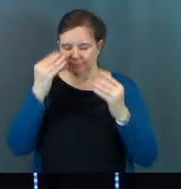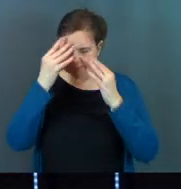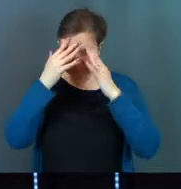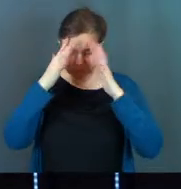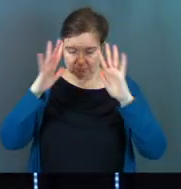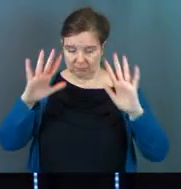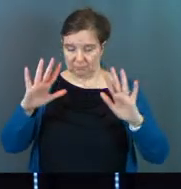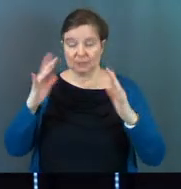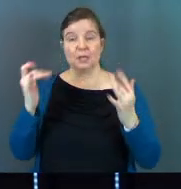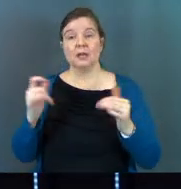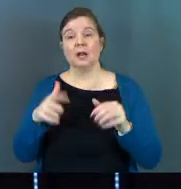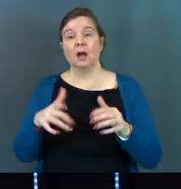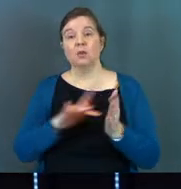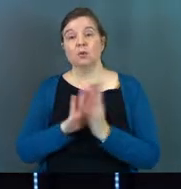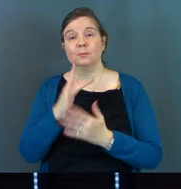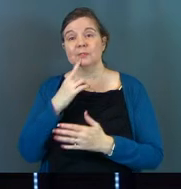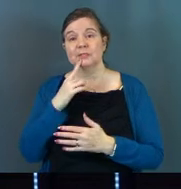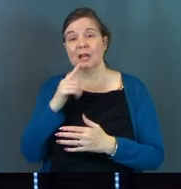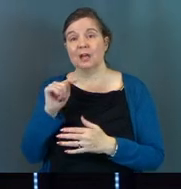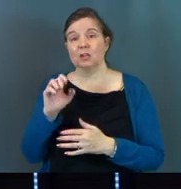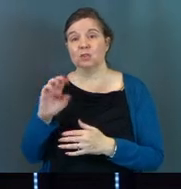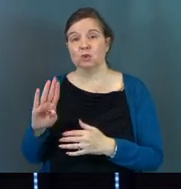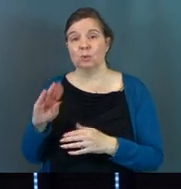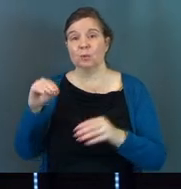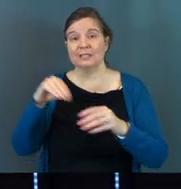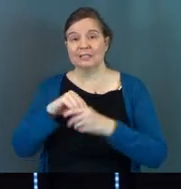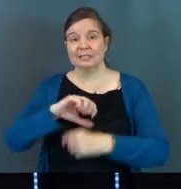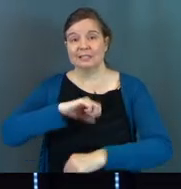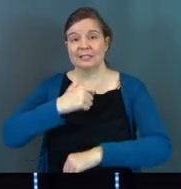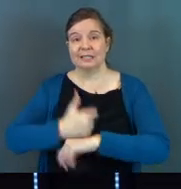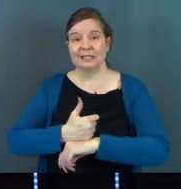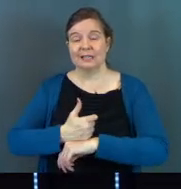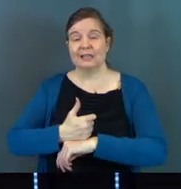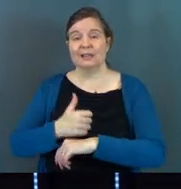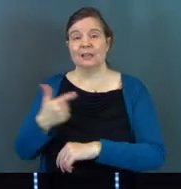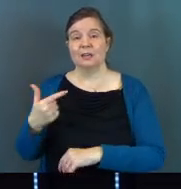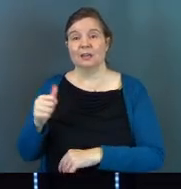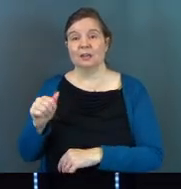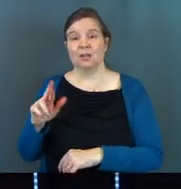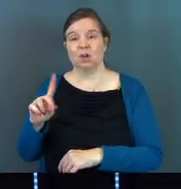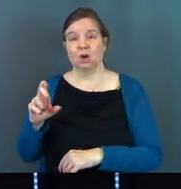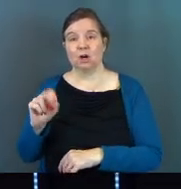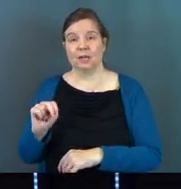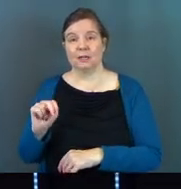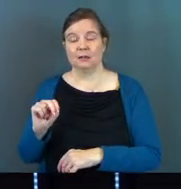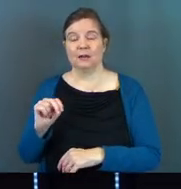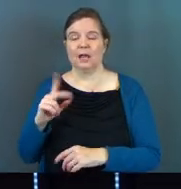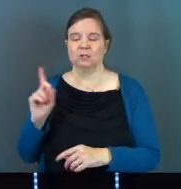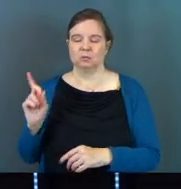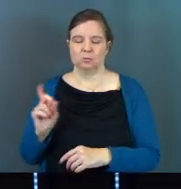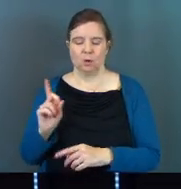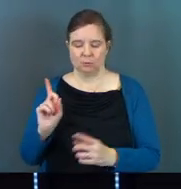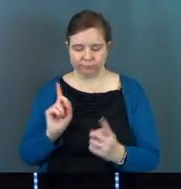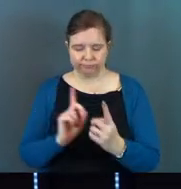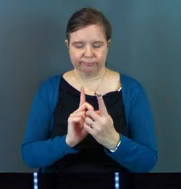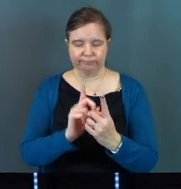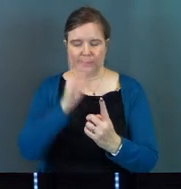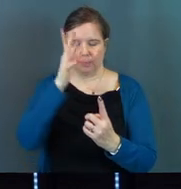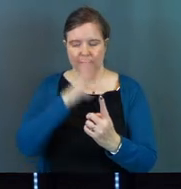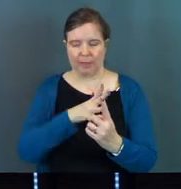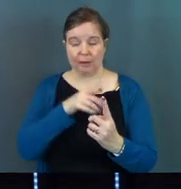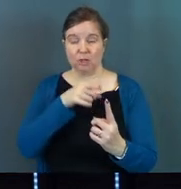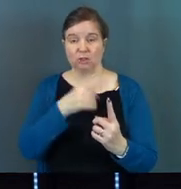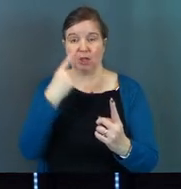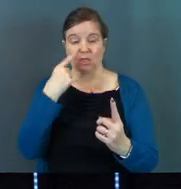together. Now the scripture tells us that the tomb was in a garden and she came and she ran into a man and she